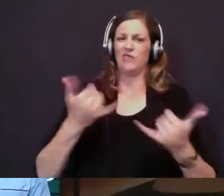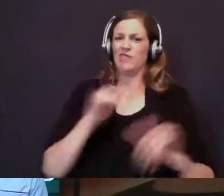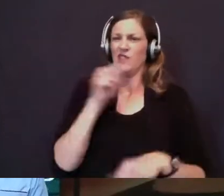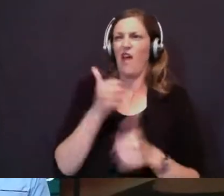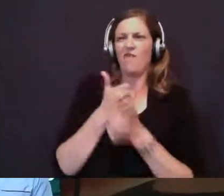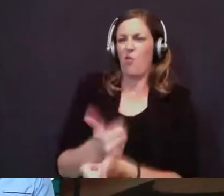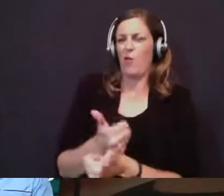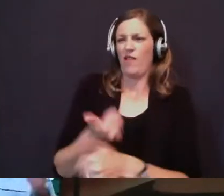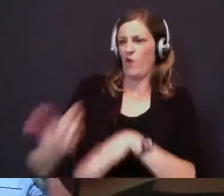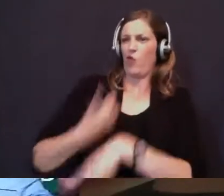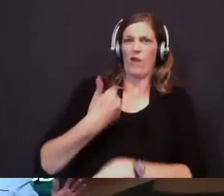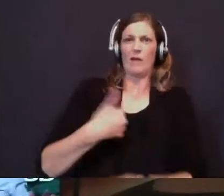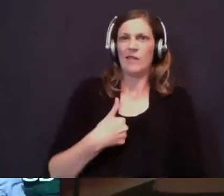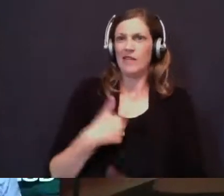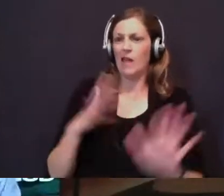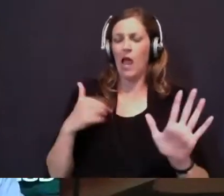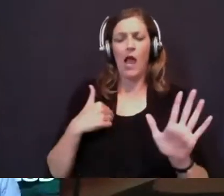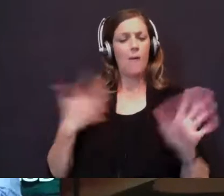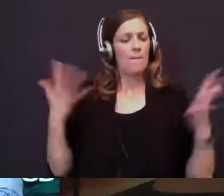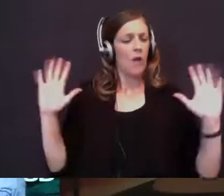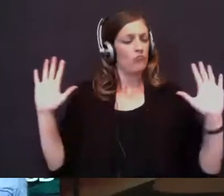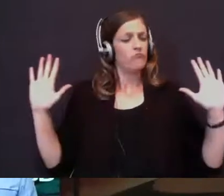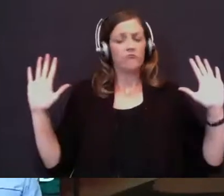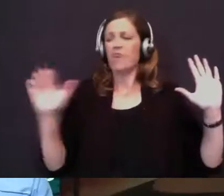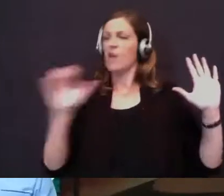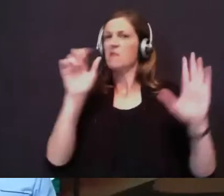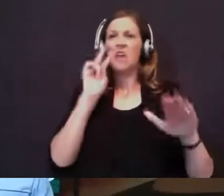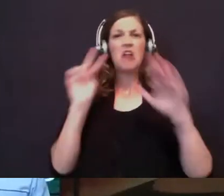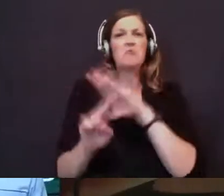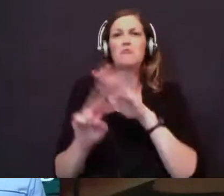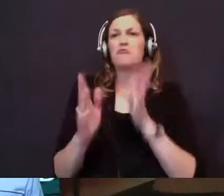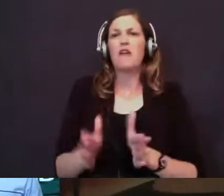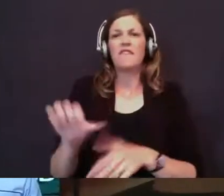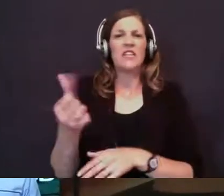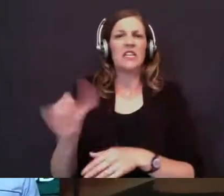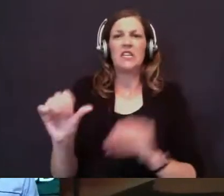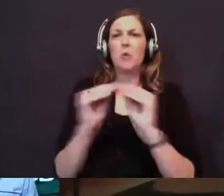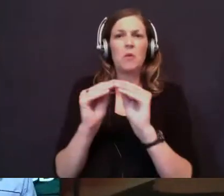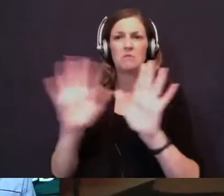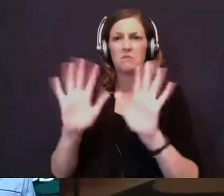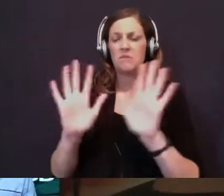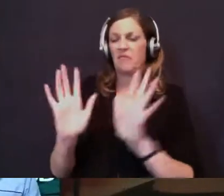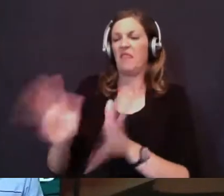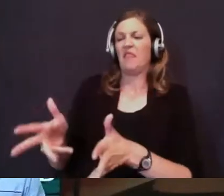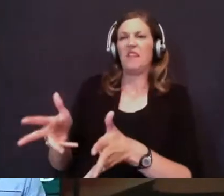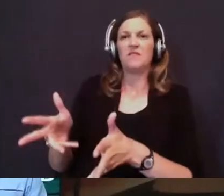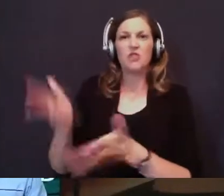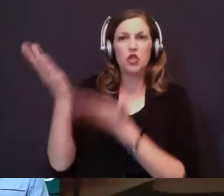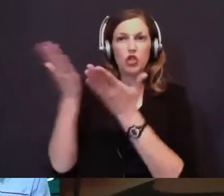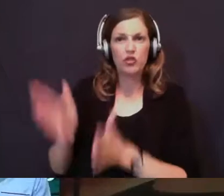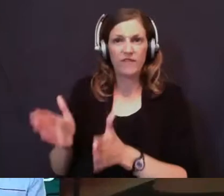threatening my life. I'm done. I'm out. I'm not a prophet anymore. And he leaves his servant there and goes into the wilderness.